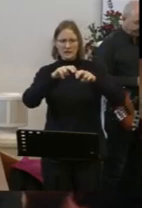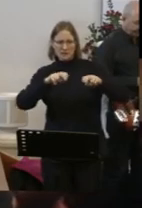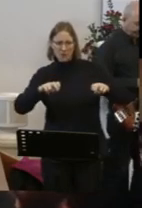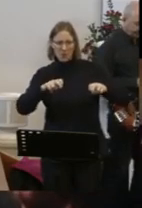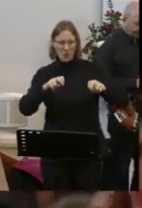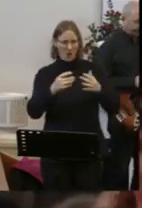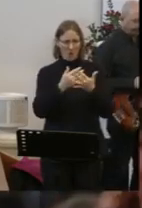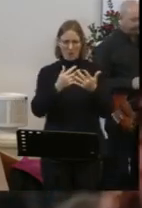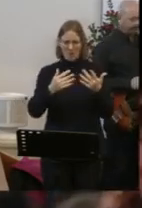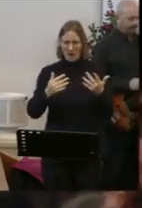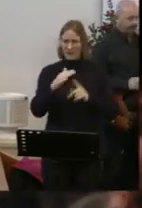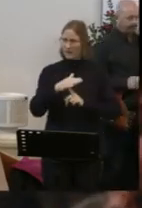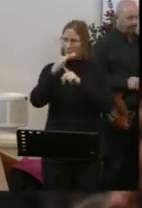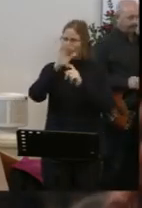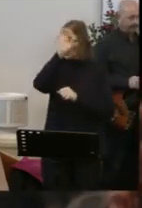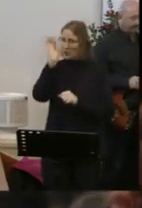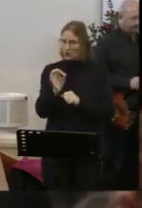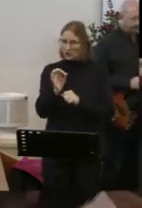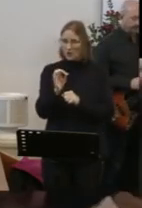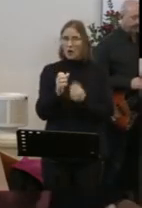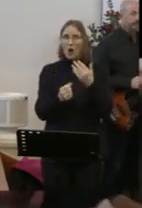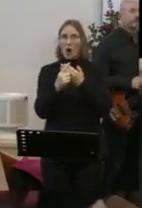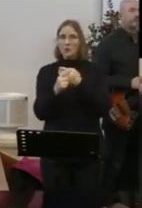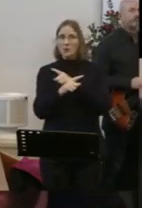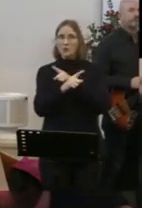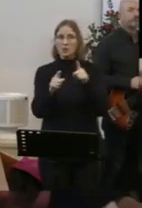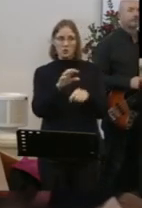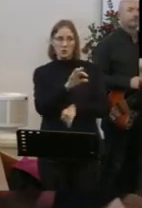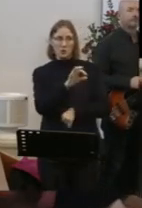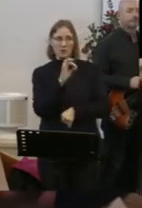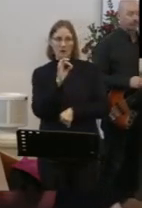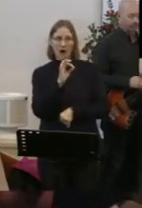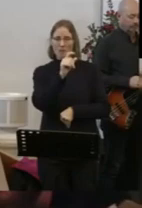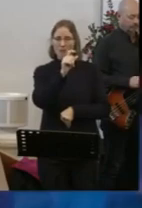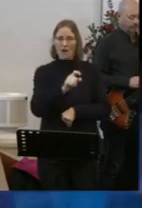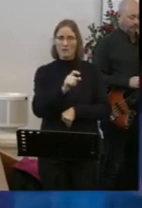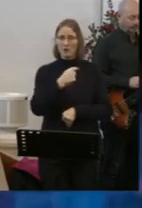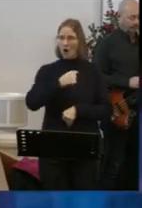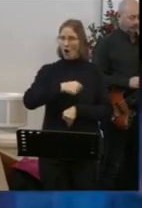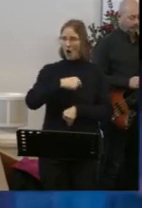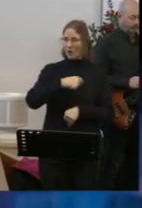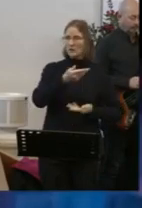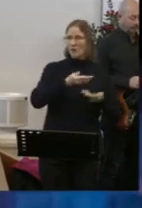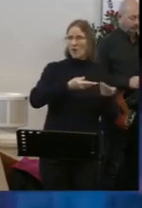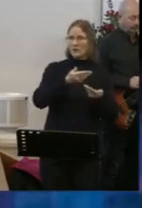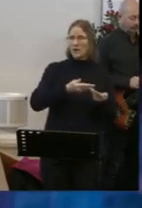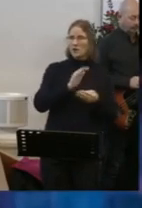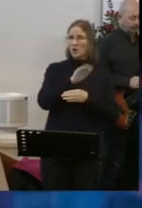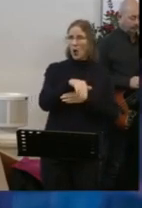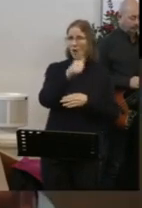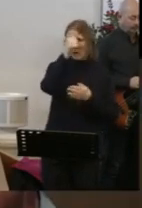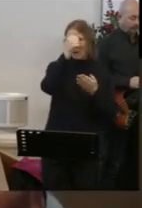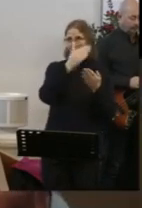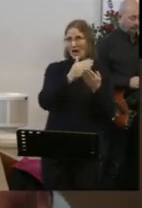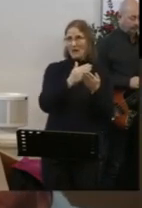It's a chance for you to invite that person into an honest conversation about faith Because when it's hard to find the